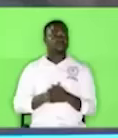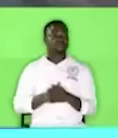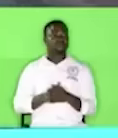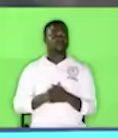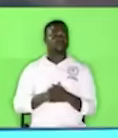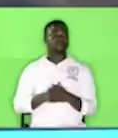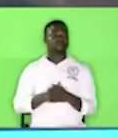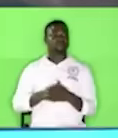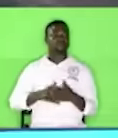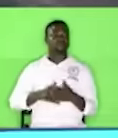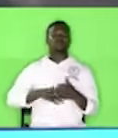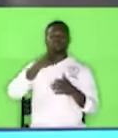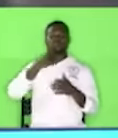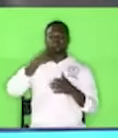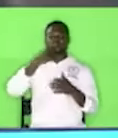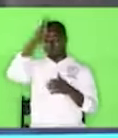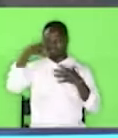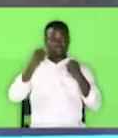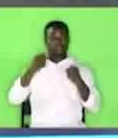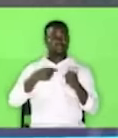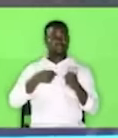and I decided to sleep